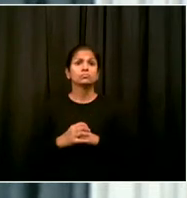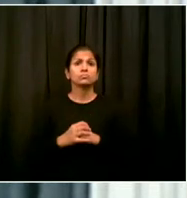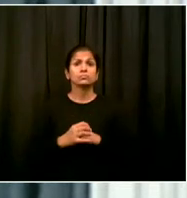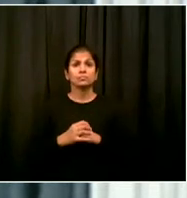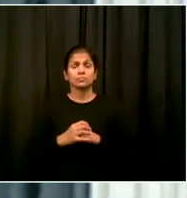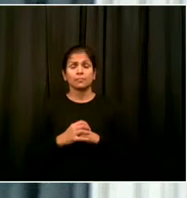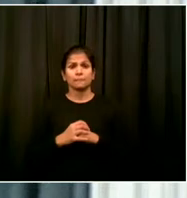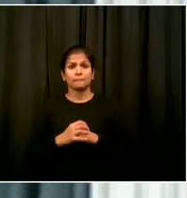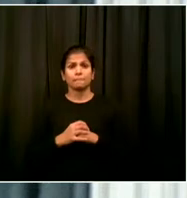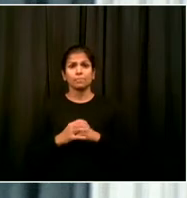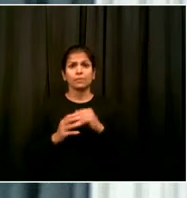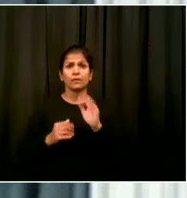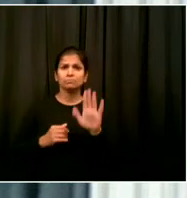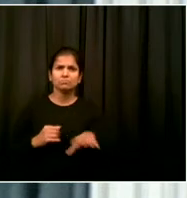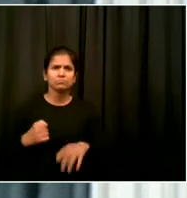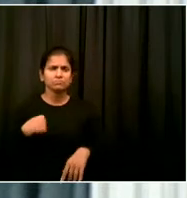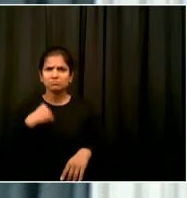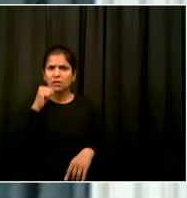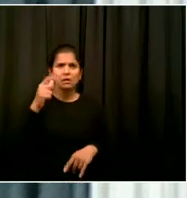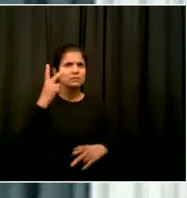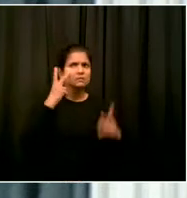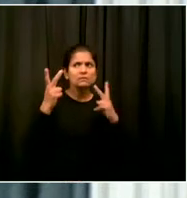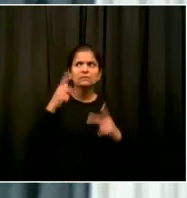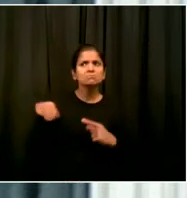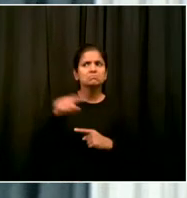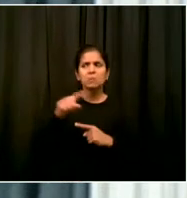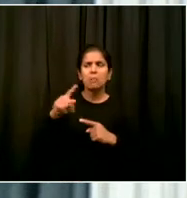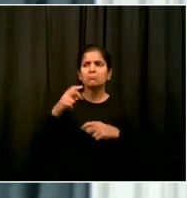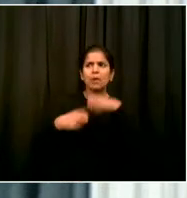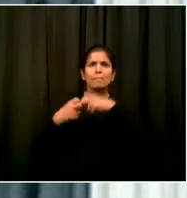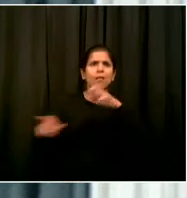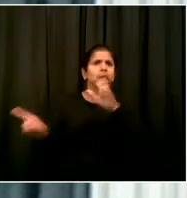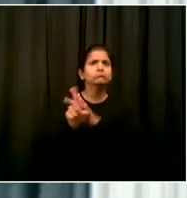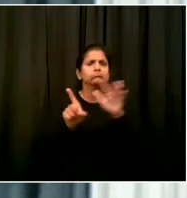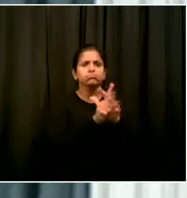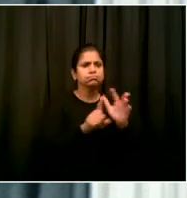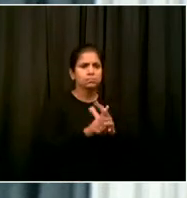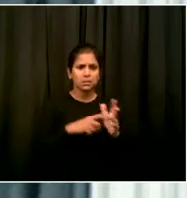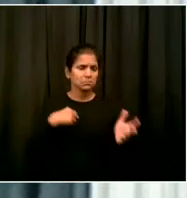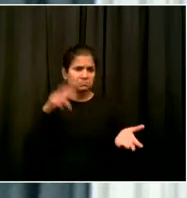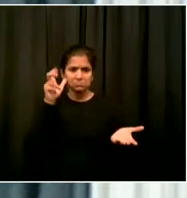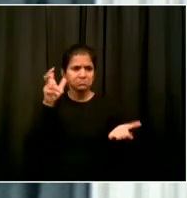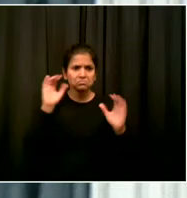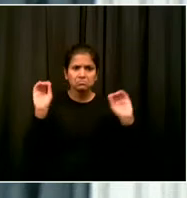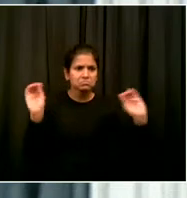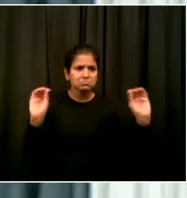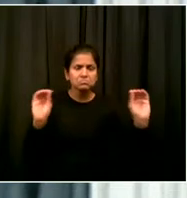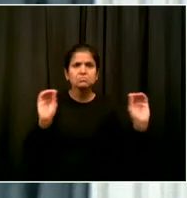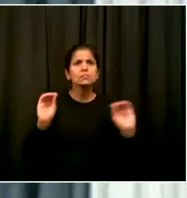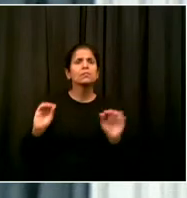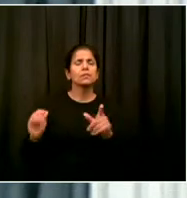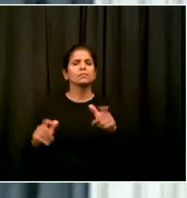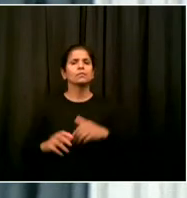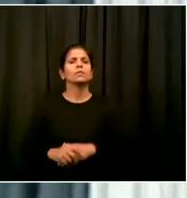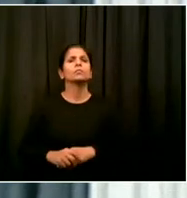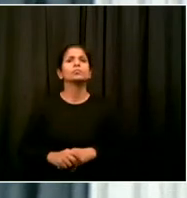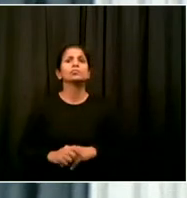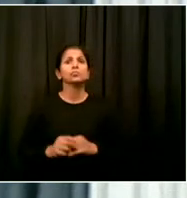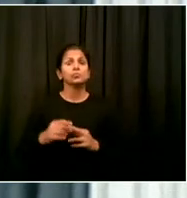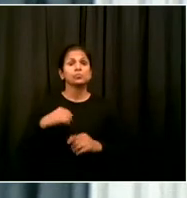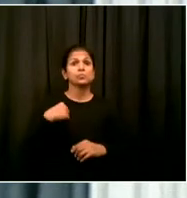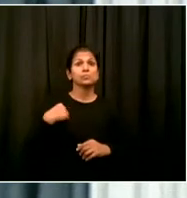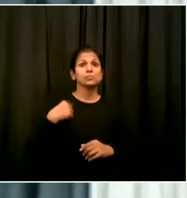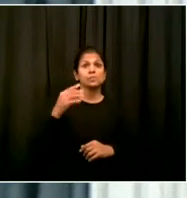safety in that context. We do have our bids who are we working with a business business improvement